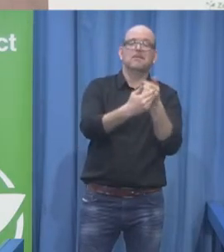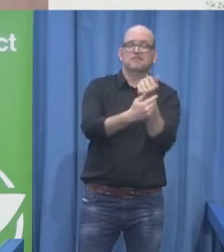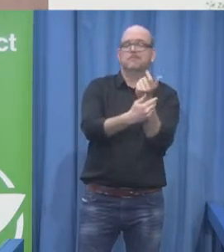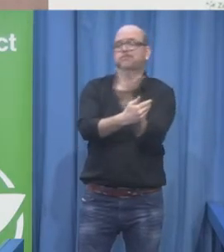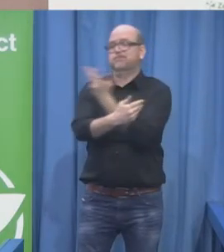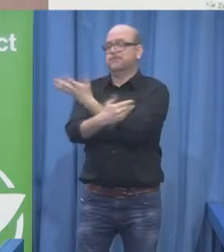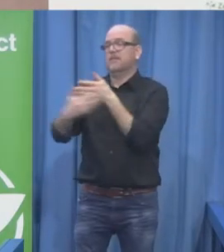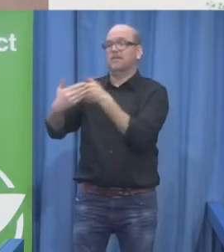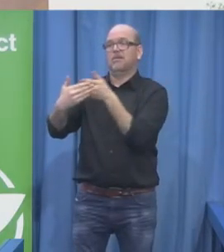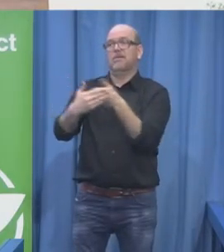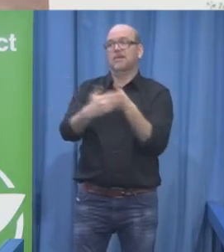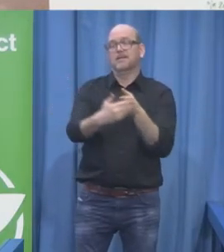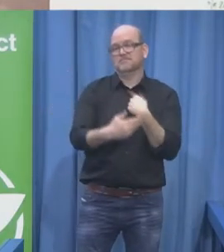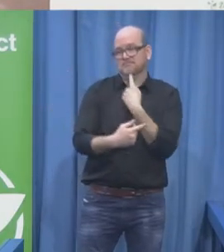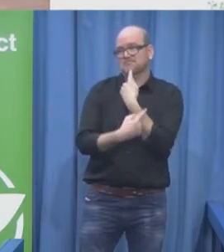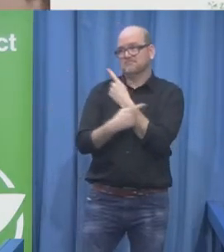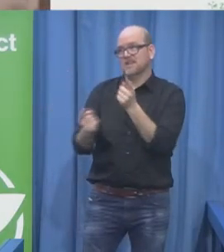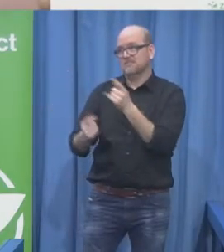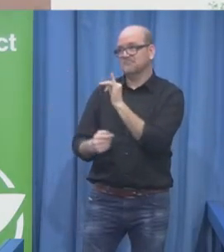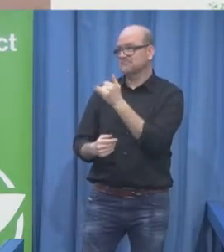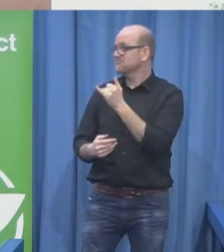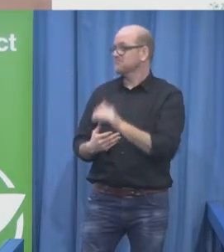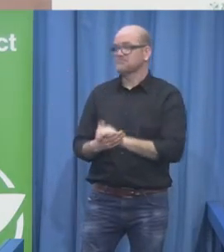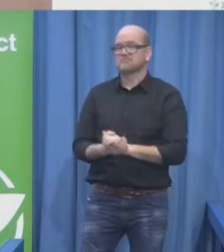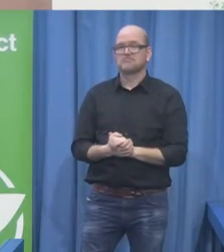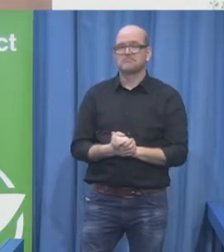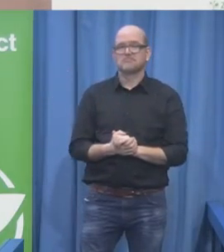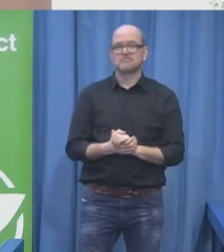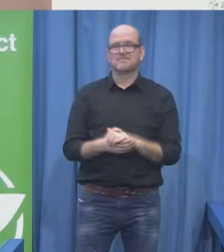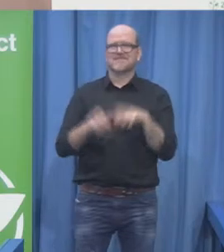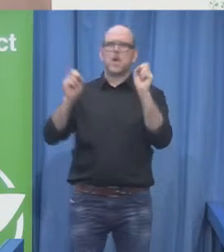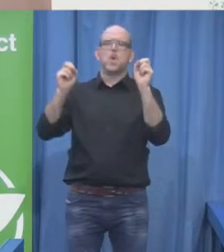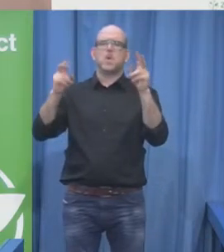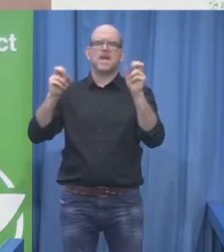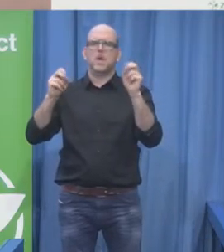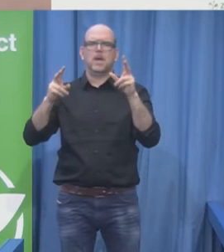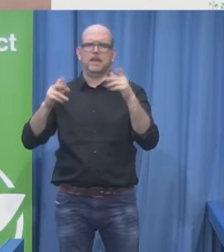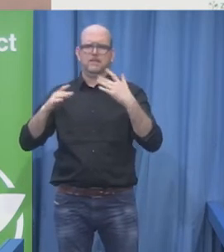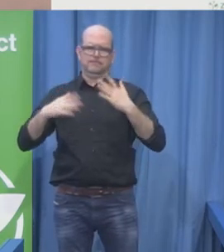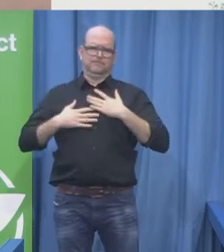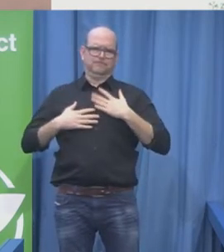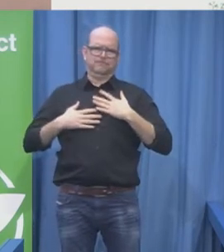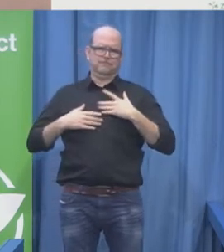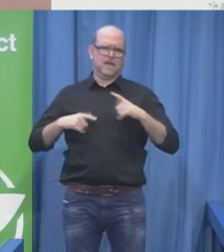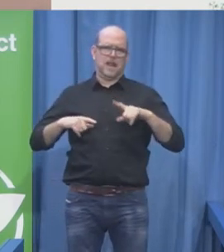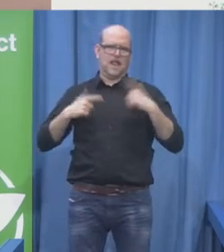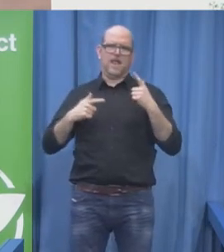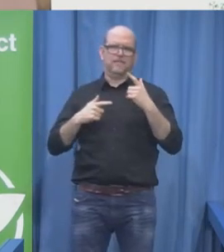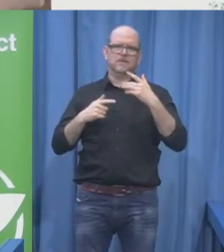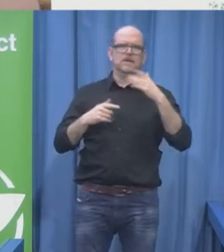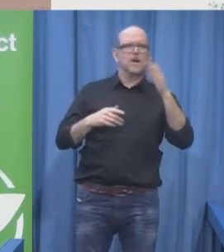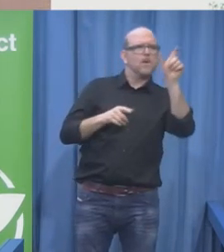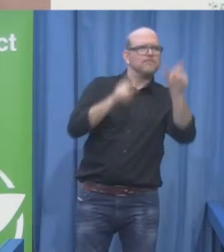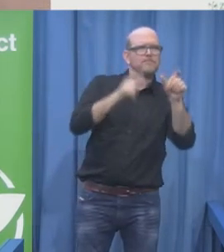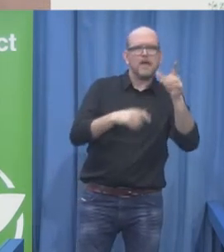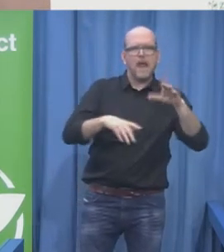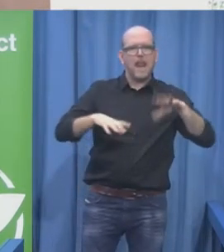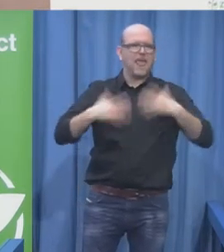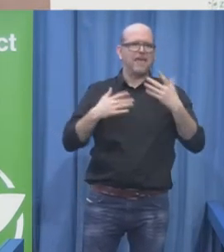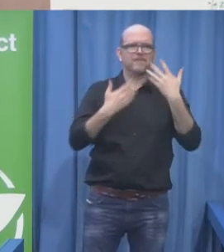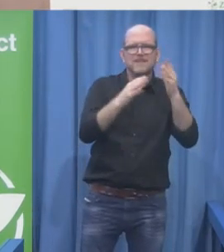when people told me, well, but you don't, if you do not go to work, you will have a social pension. I won't.